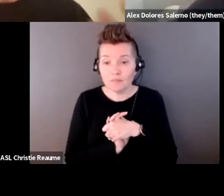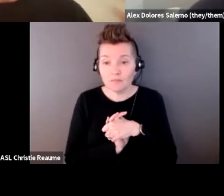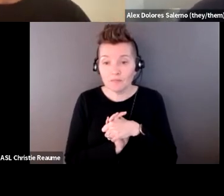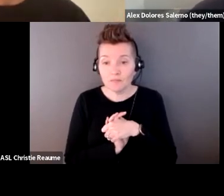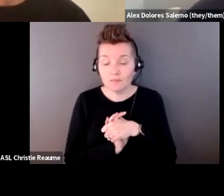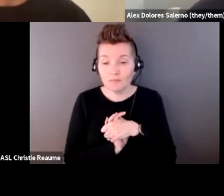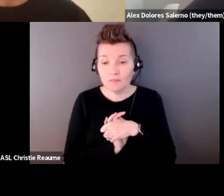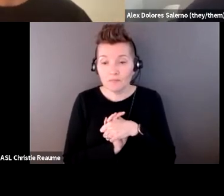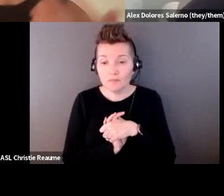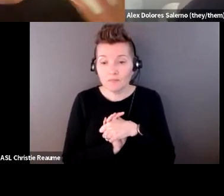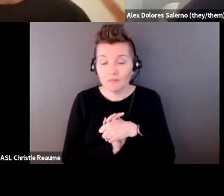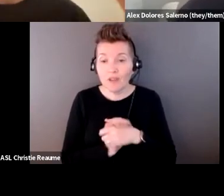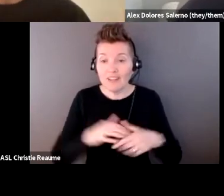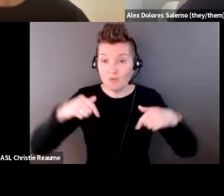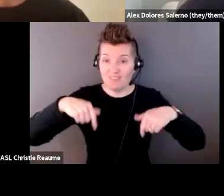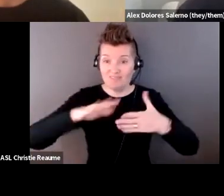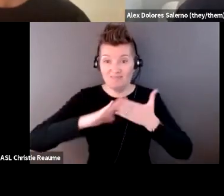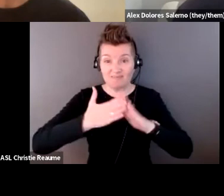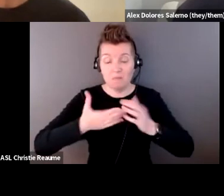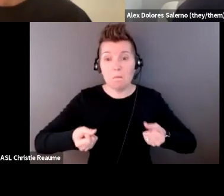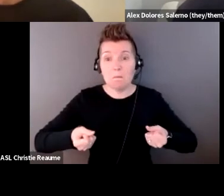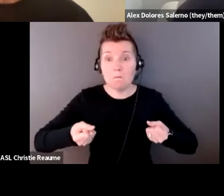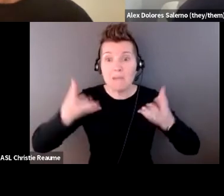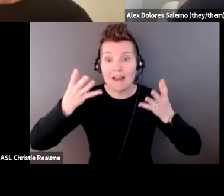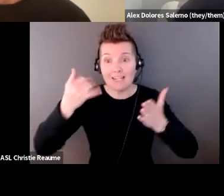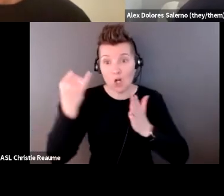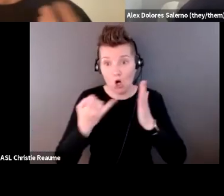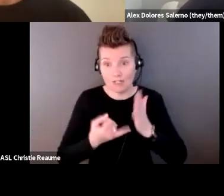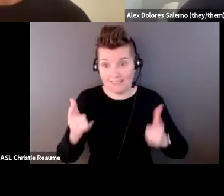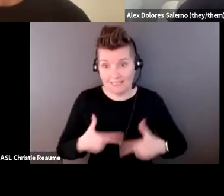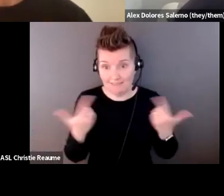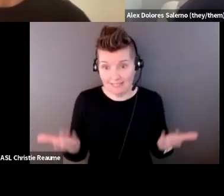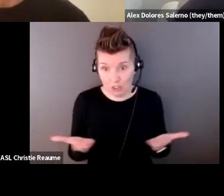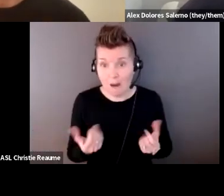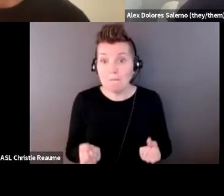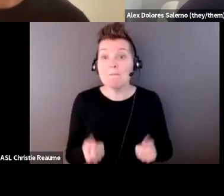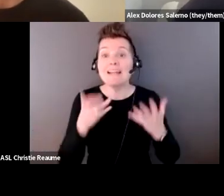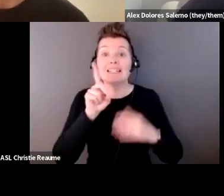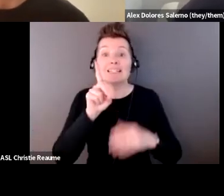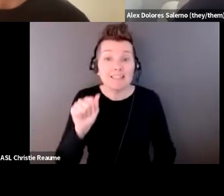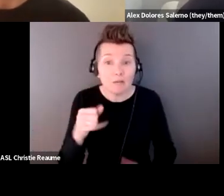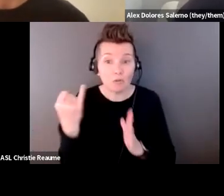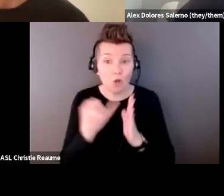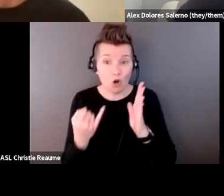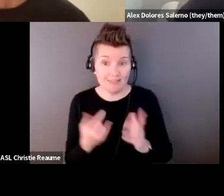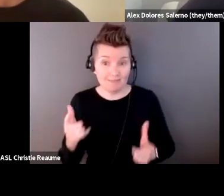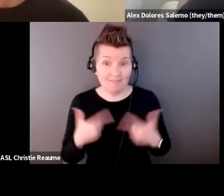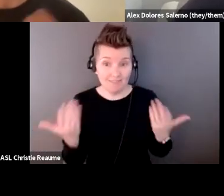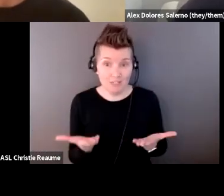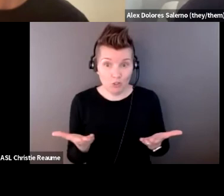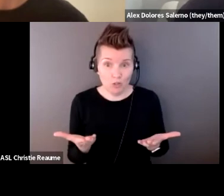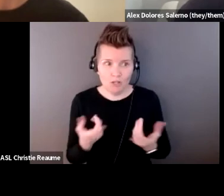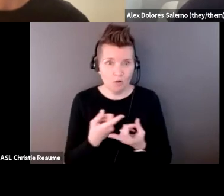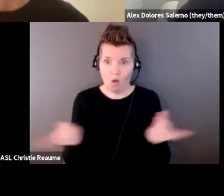city where many artists live, where also many disabled artists live. And so that is where I was getting a lot of support as well. Like that's